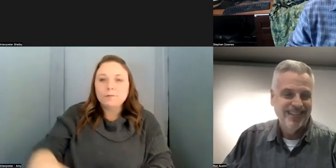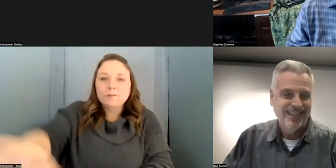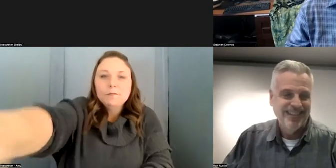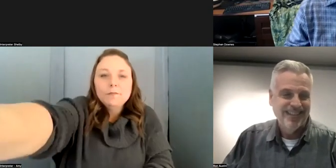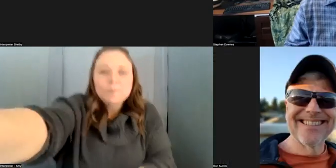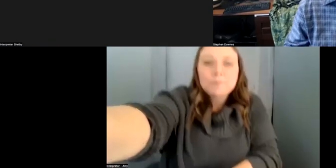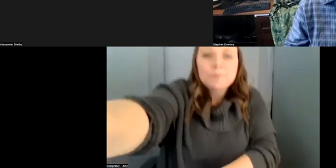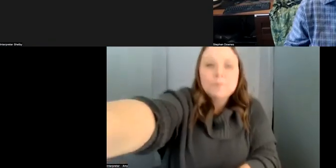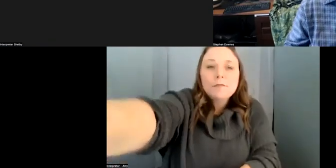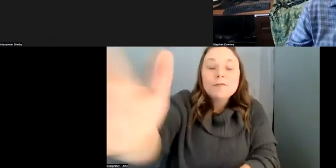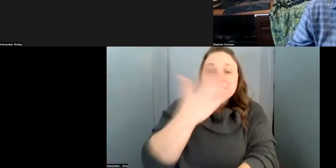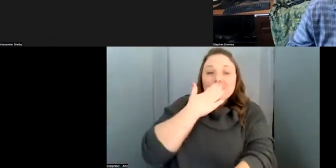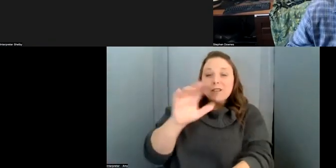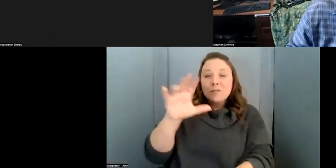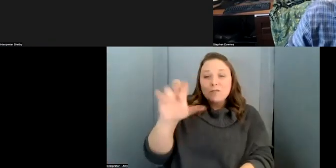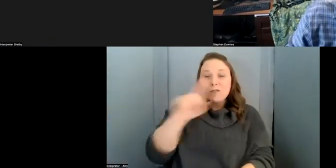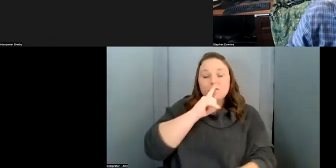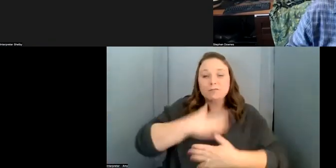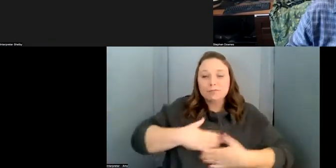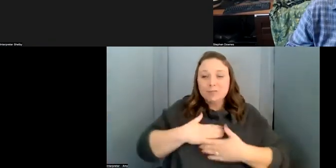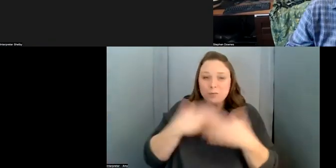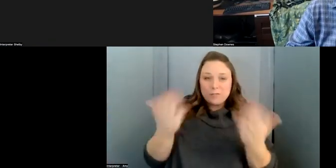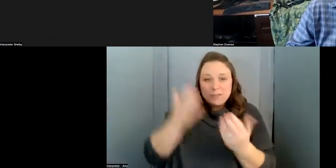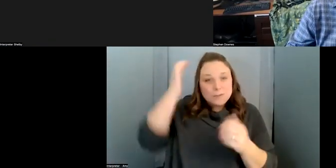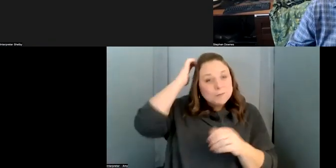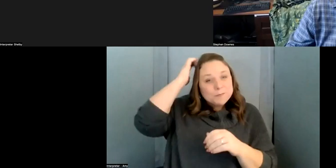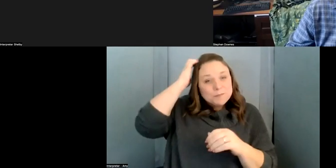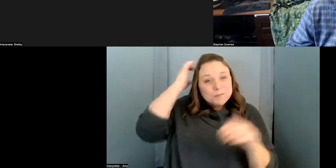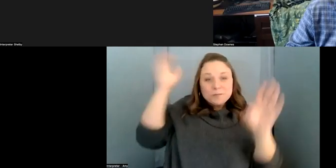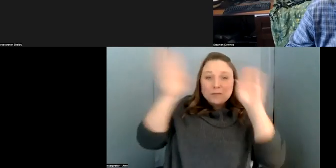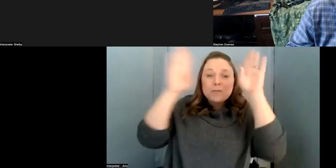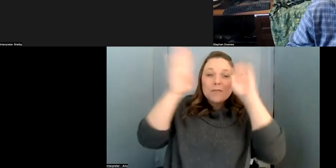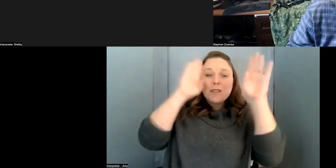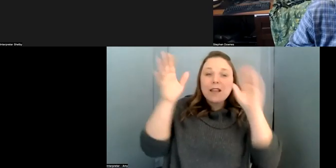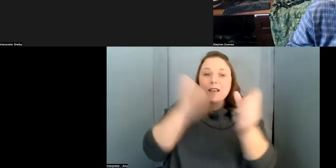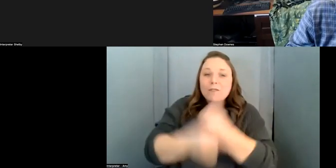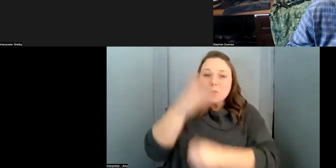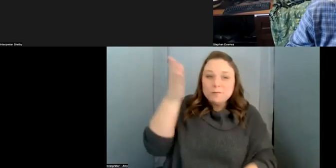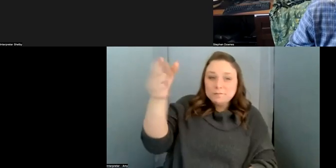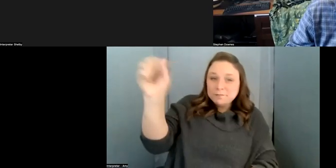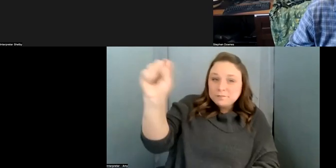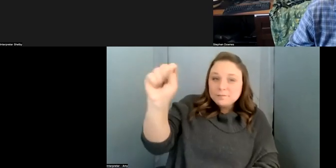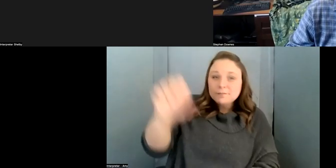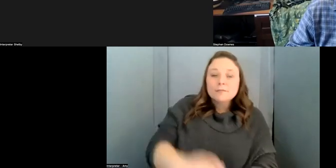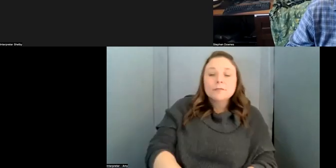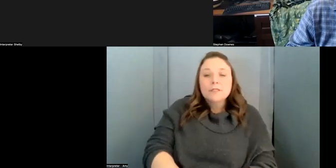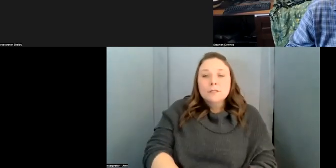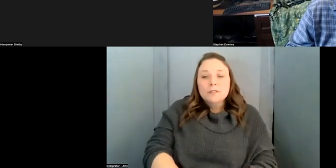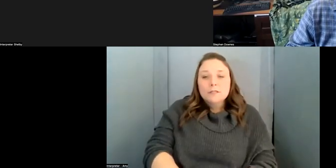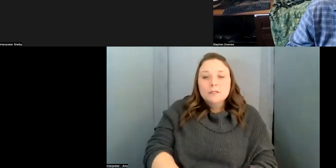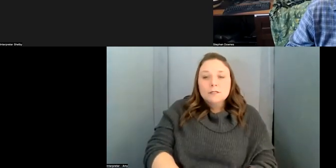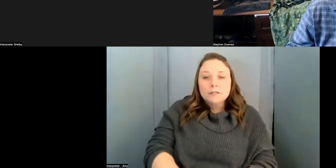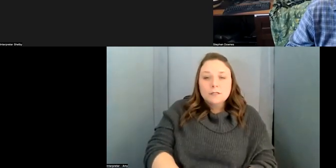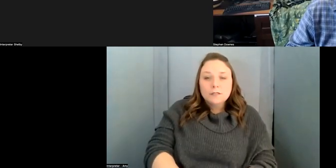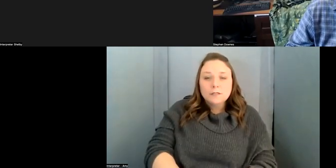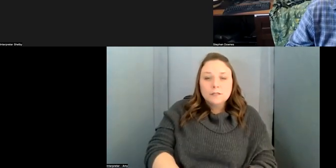lot ron it's a pleasure to be here hi everybody in seattle and uh let me just start